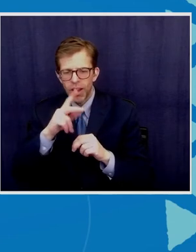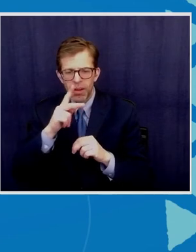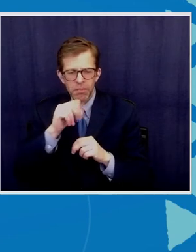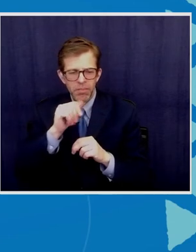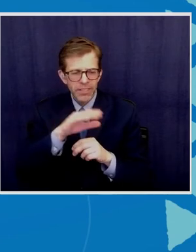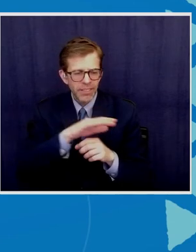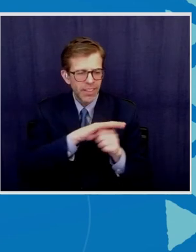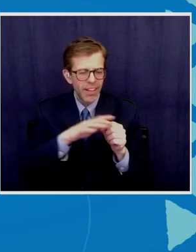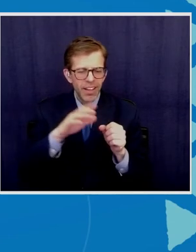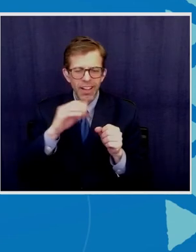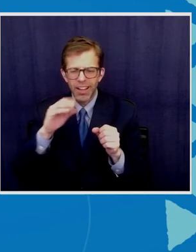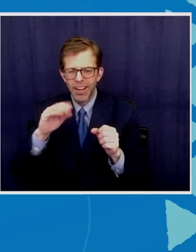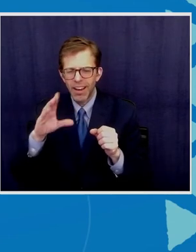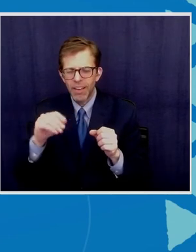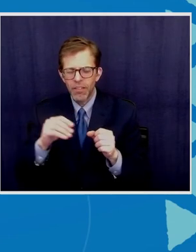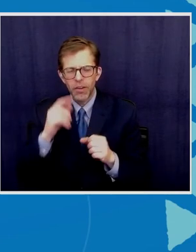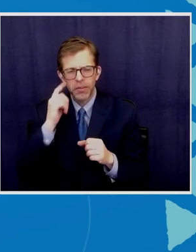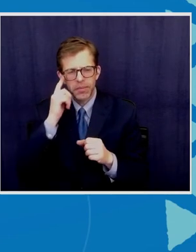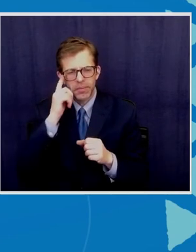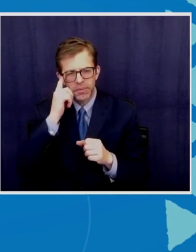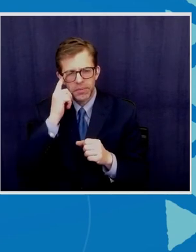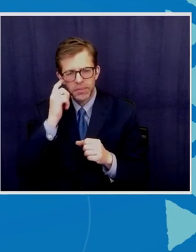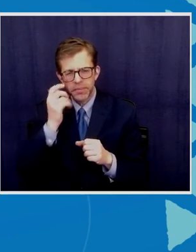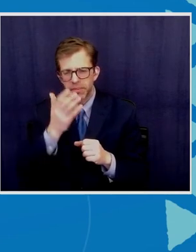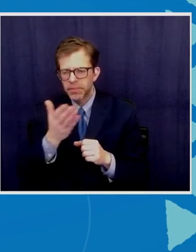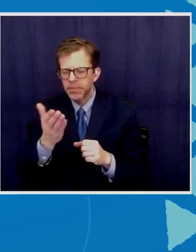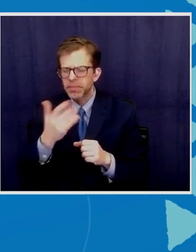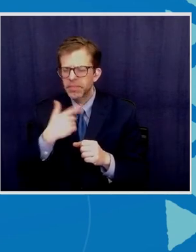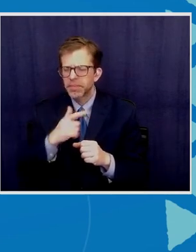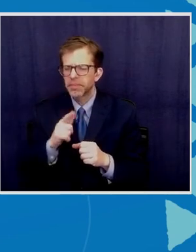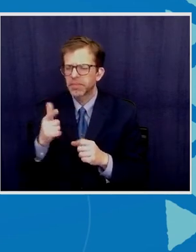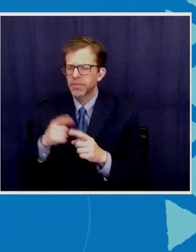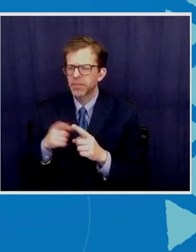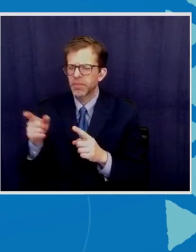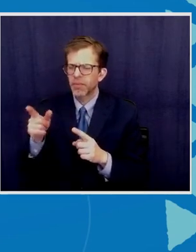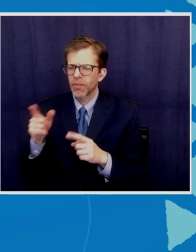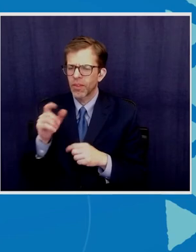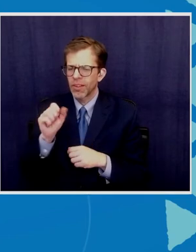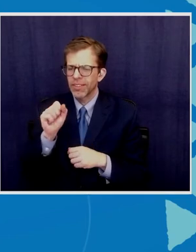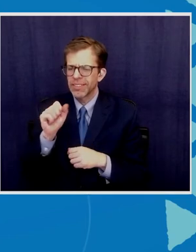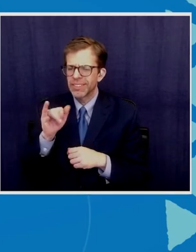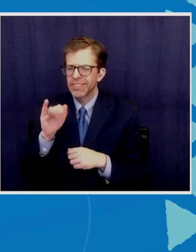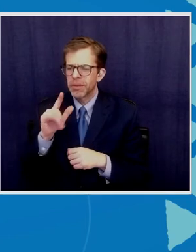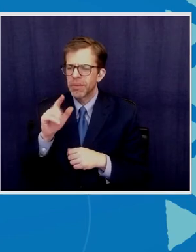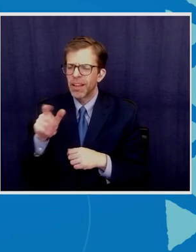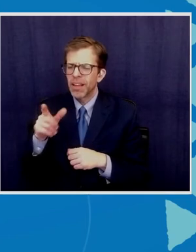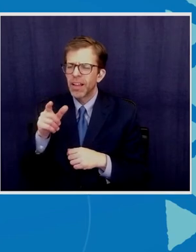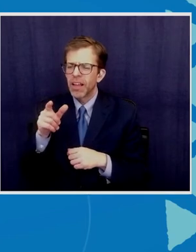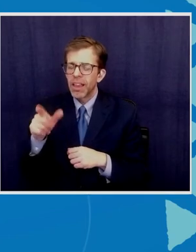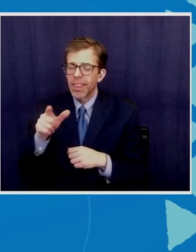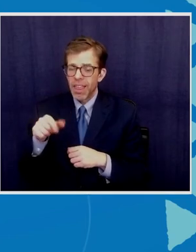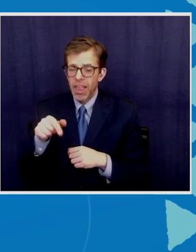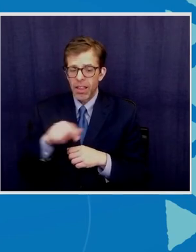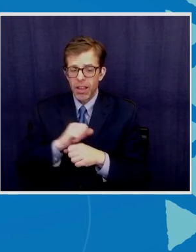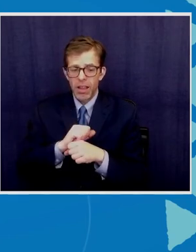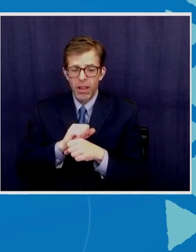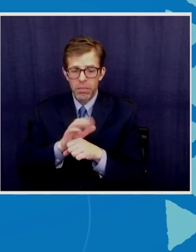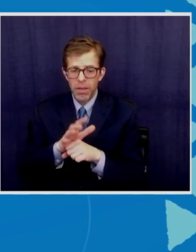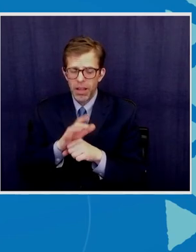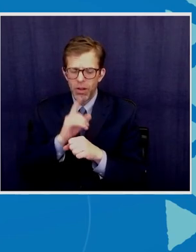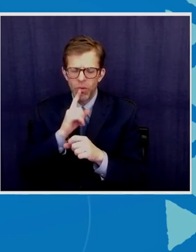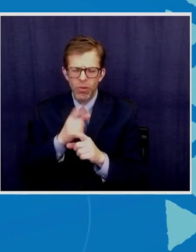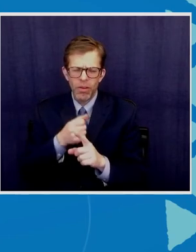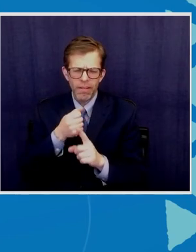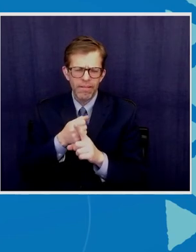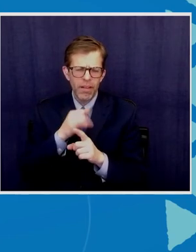real Admiral Sibley I'm sure that this pandemic have really affected these operations of the